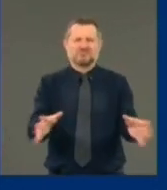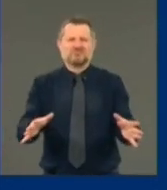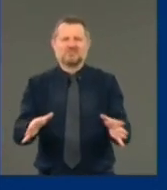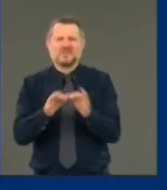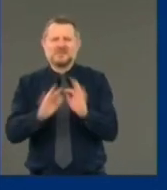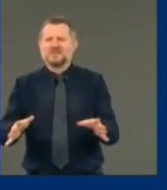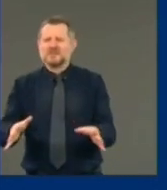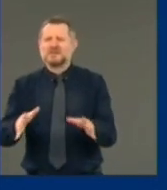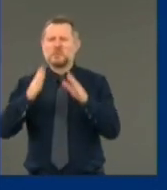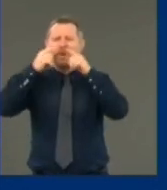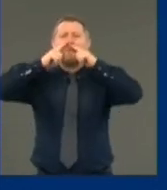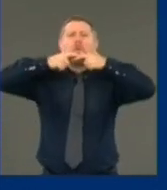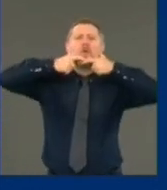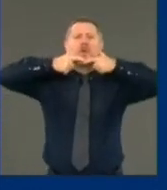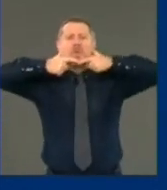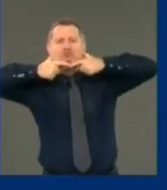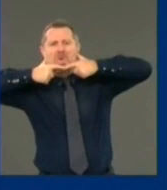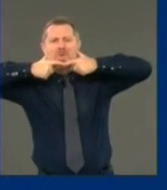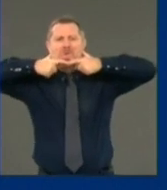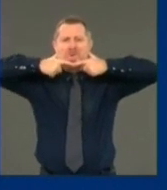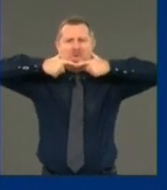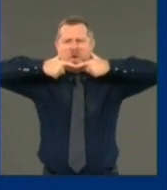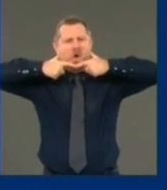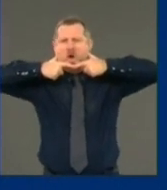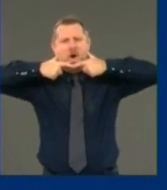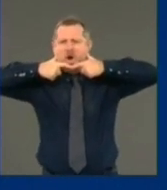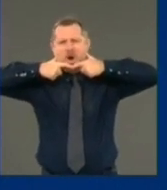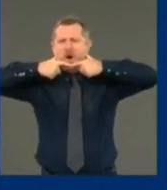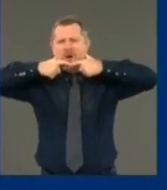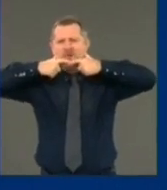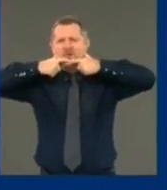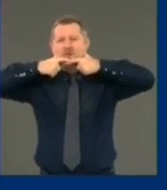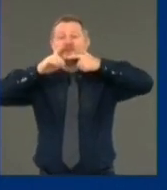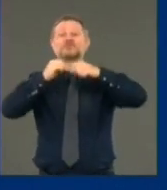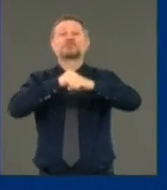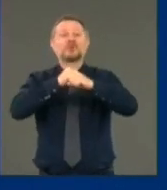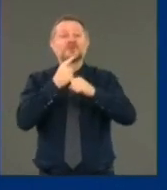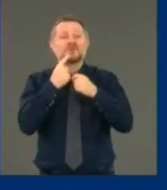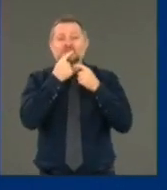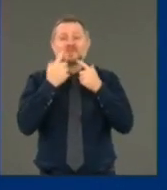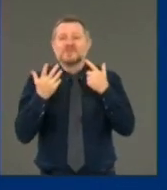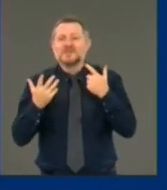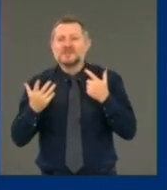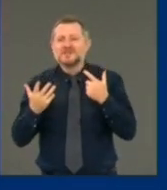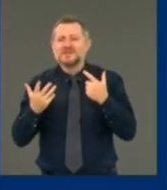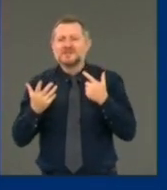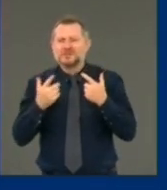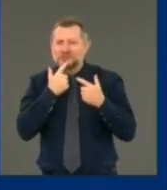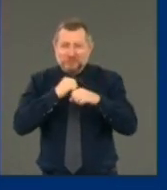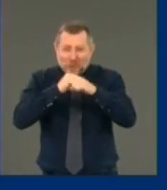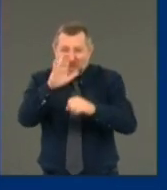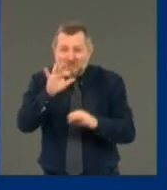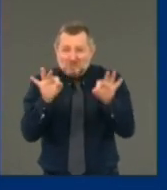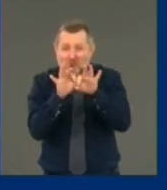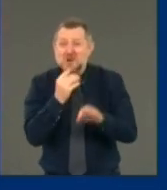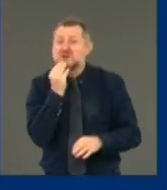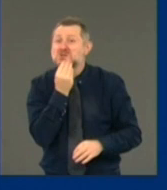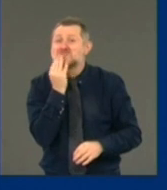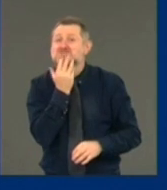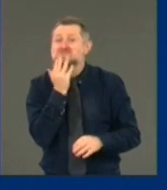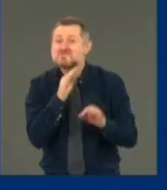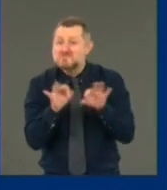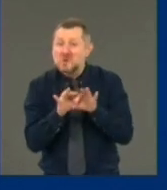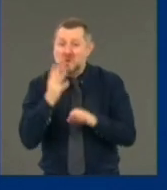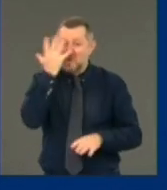is. This is like a form of a chin guard. That's what this is. It may be a fashion statement.